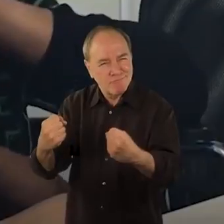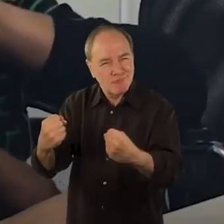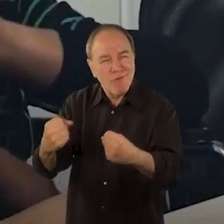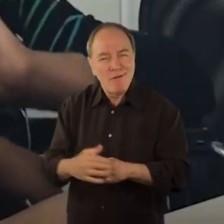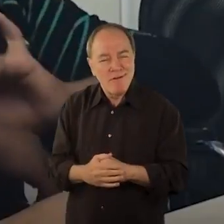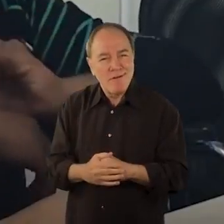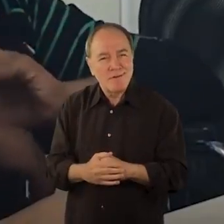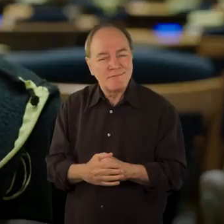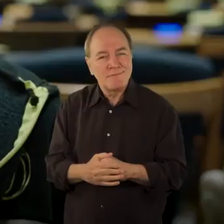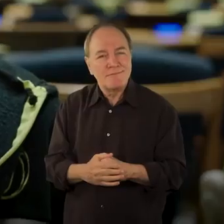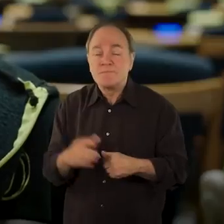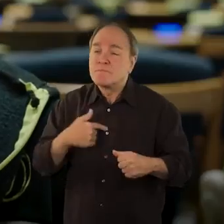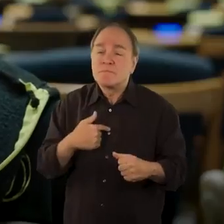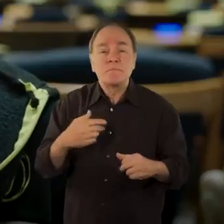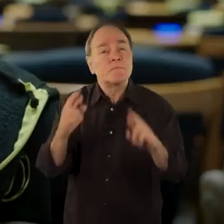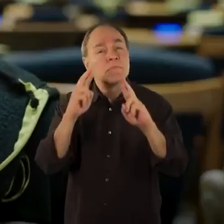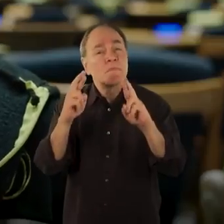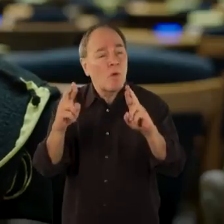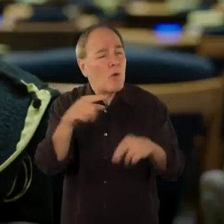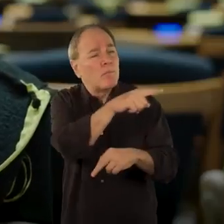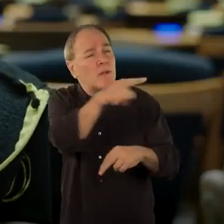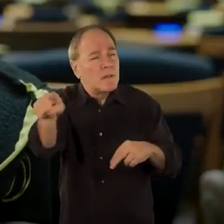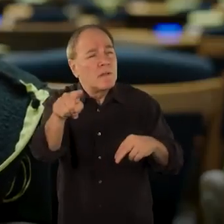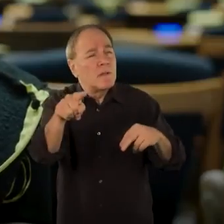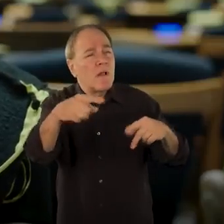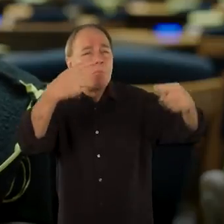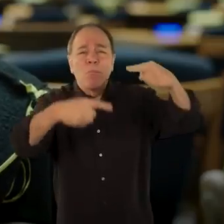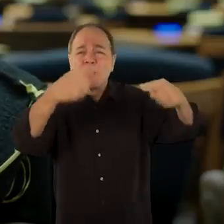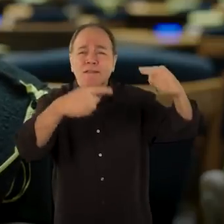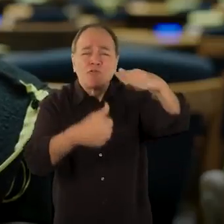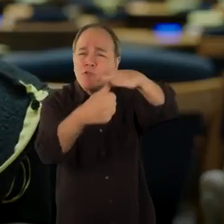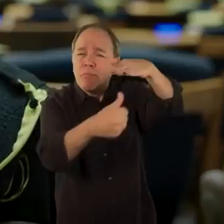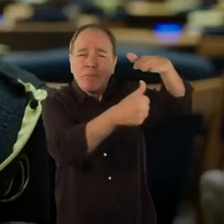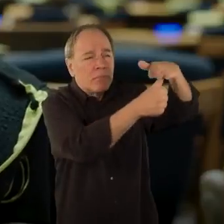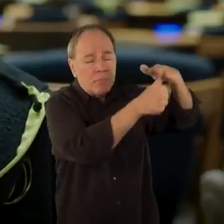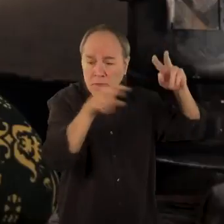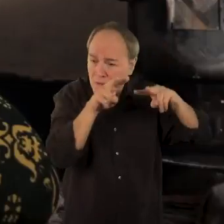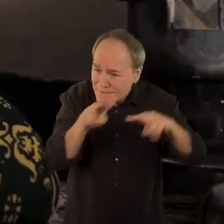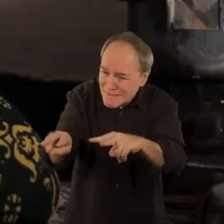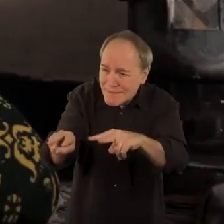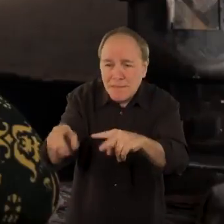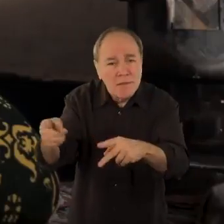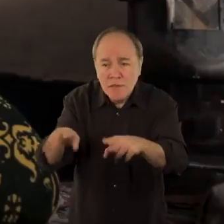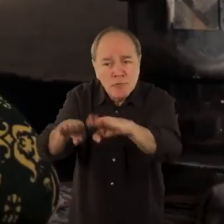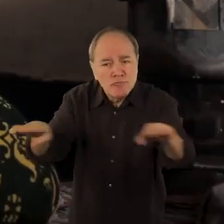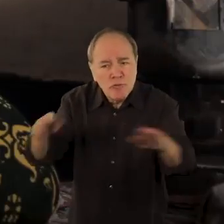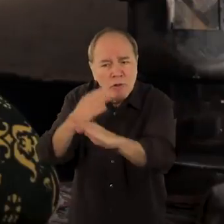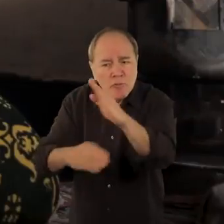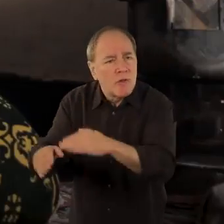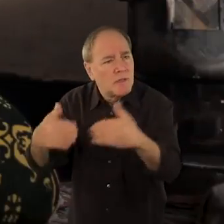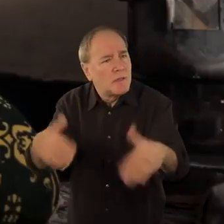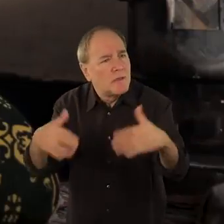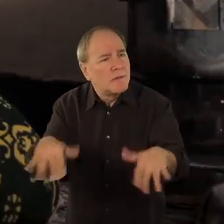I just hope that many of these world leaders, they will take a look at these needs and they will do something. You know, these children, they have a